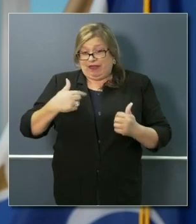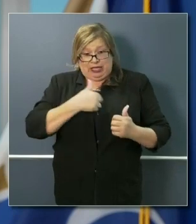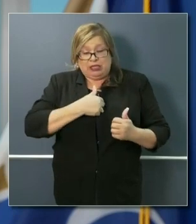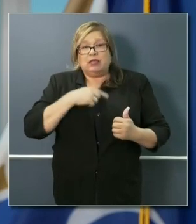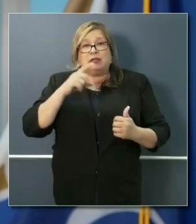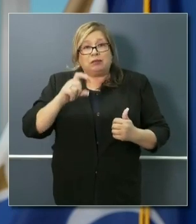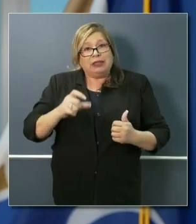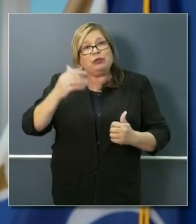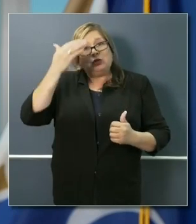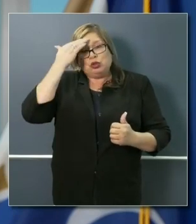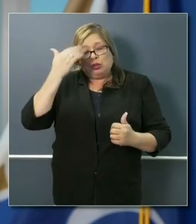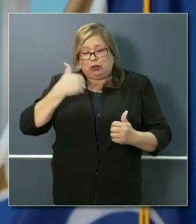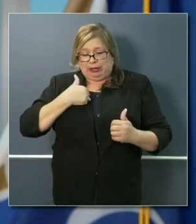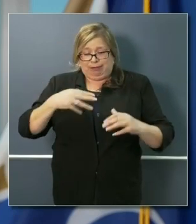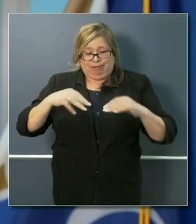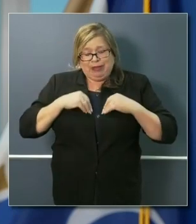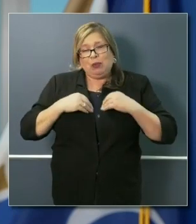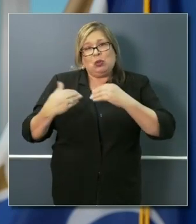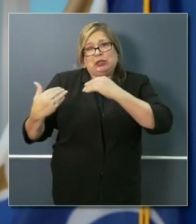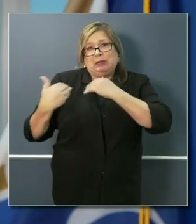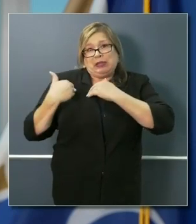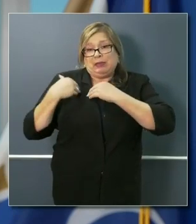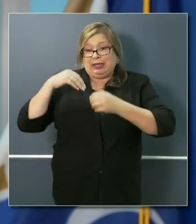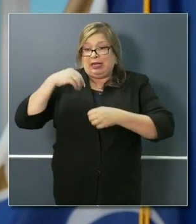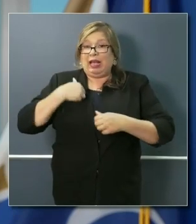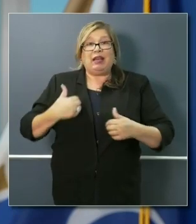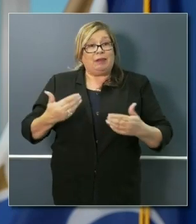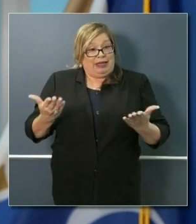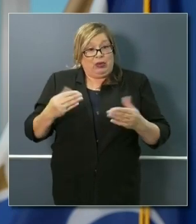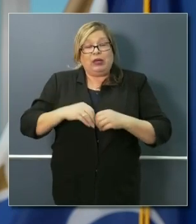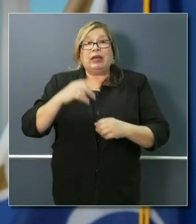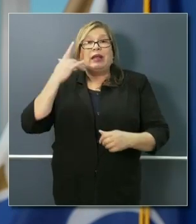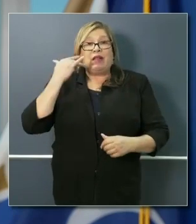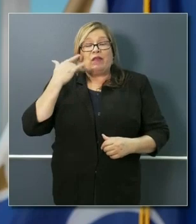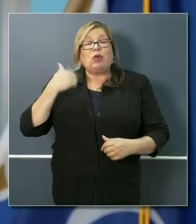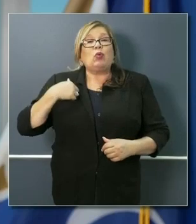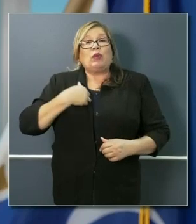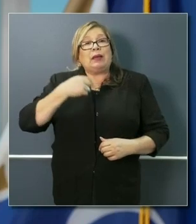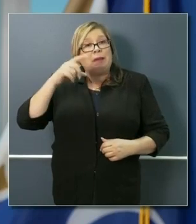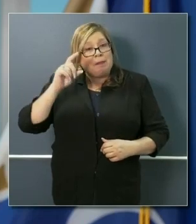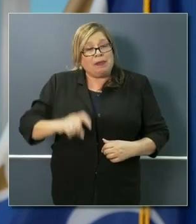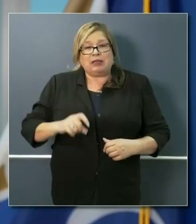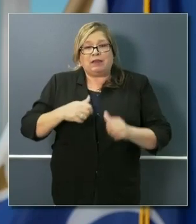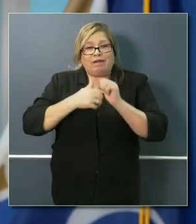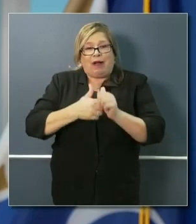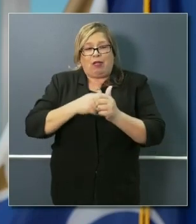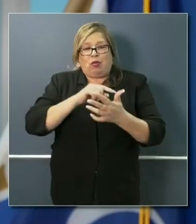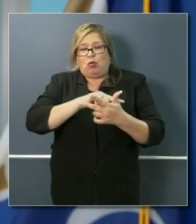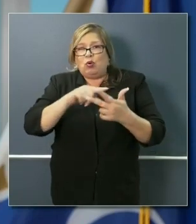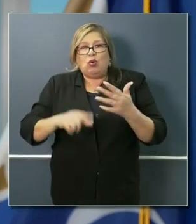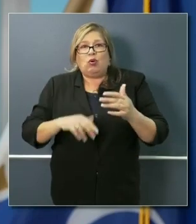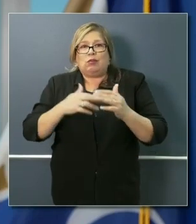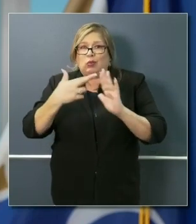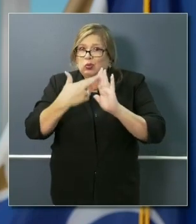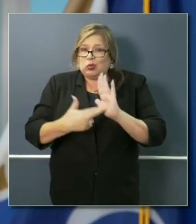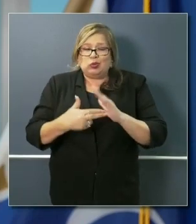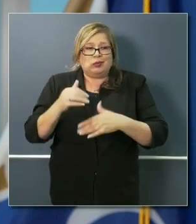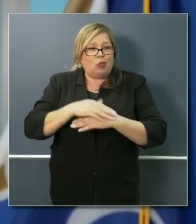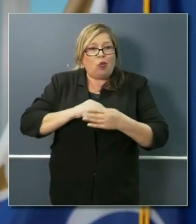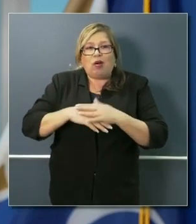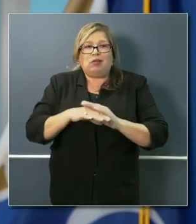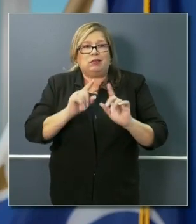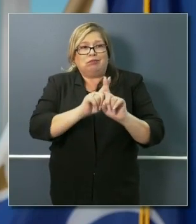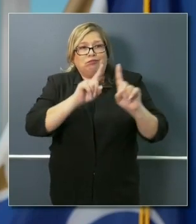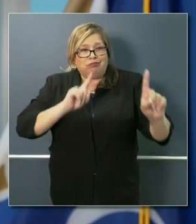that we all have a responsibility, once in this state, to be, well, to have the application of those rules equally applied to